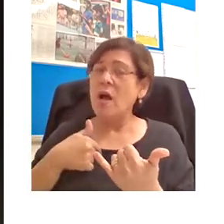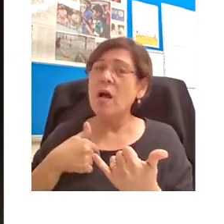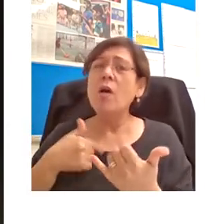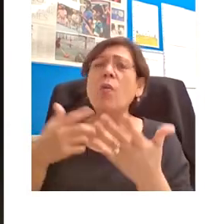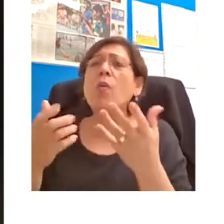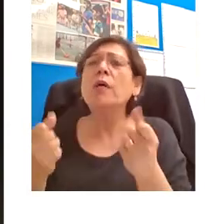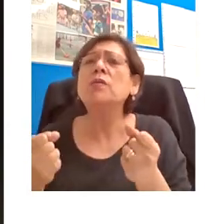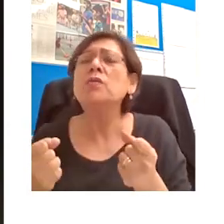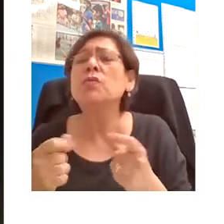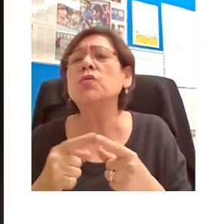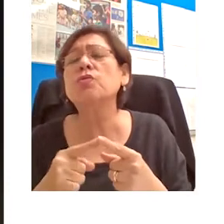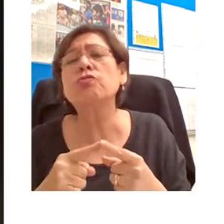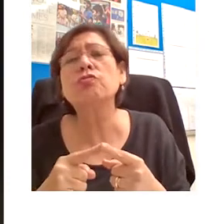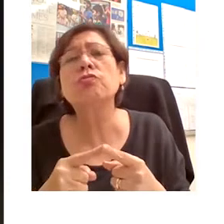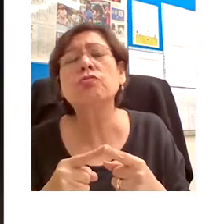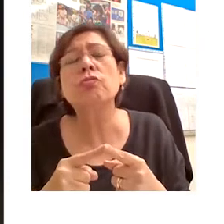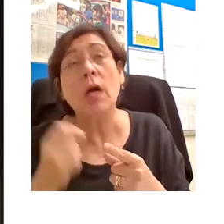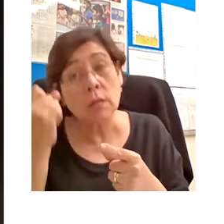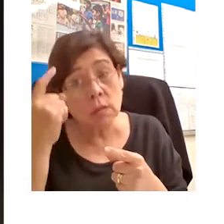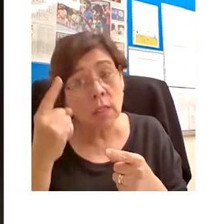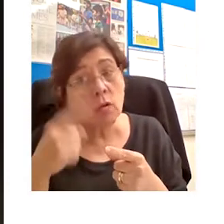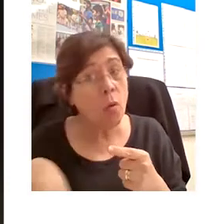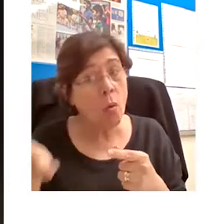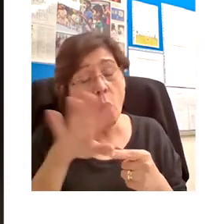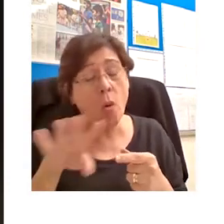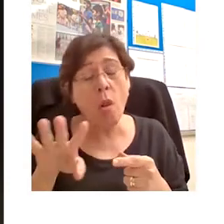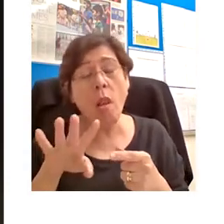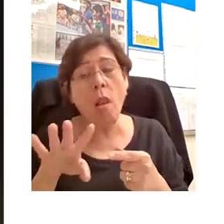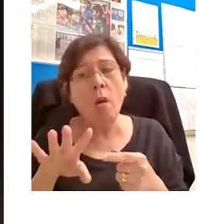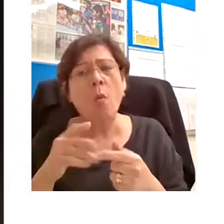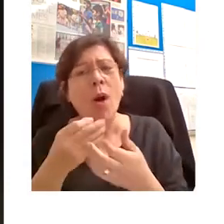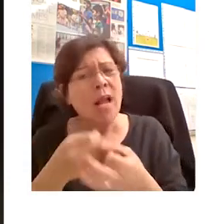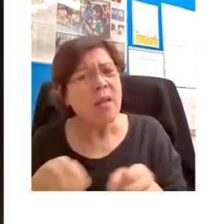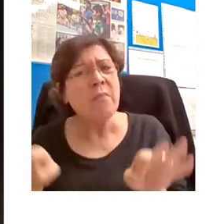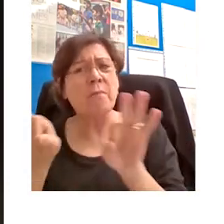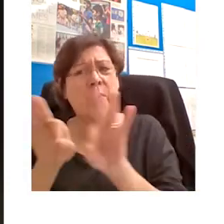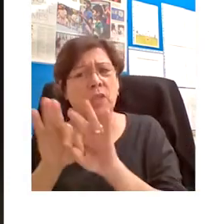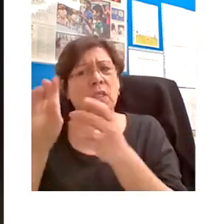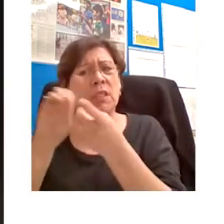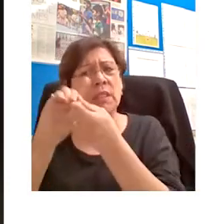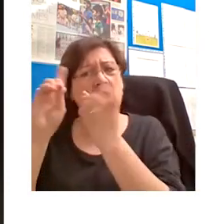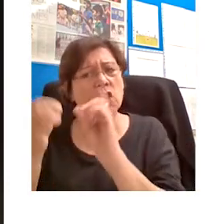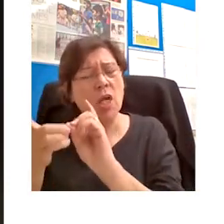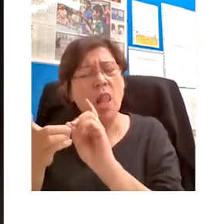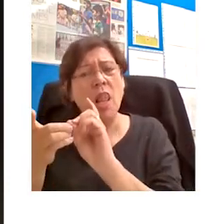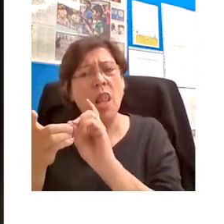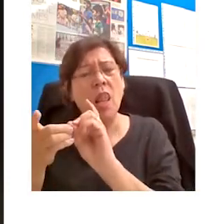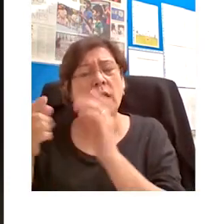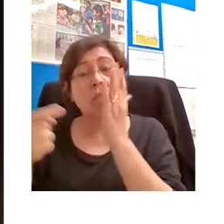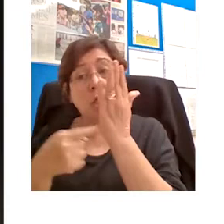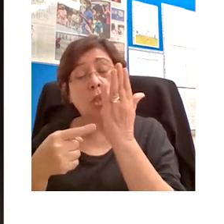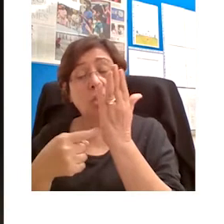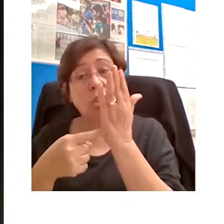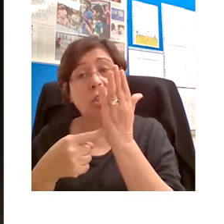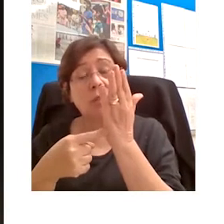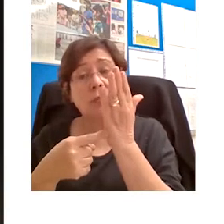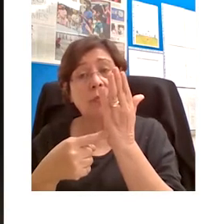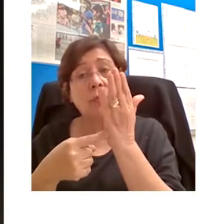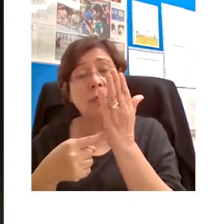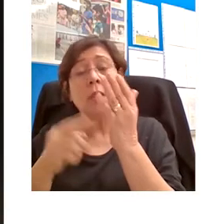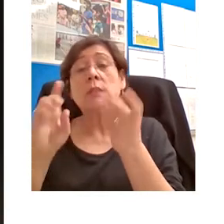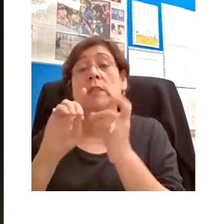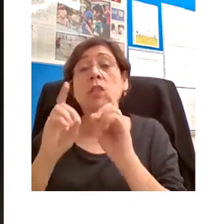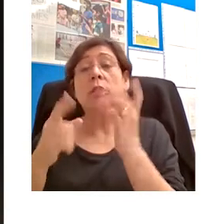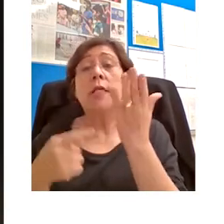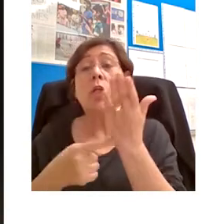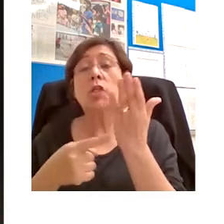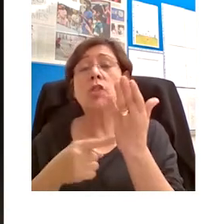fail to grasp the most important transformational aspect of digital technology, namely the capacity to escape from the